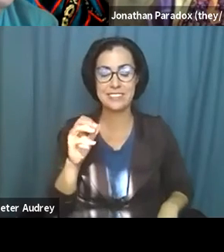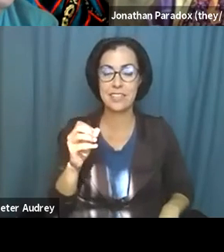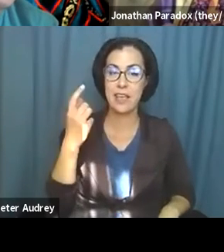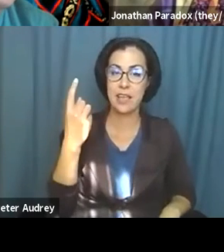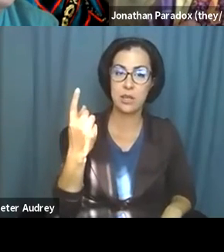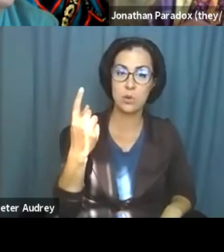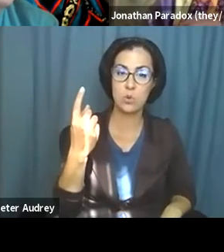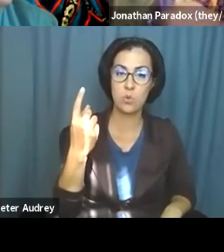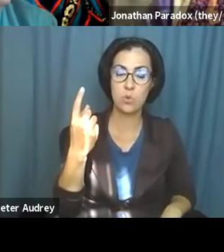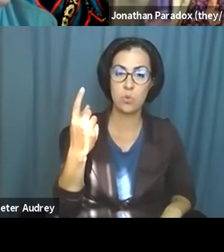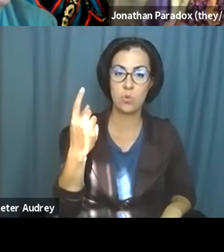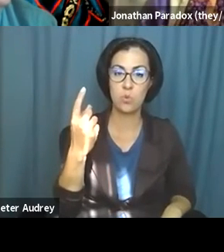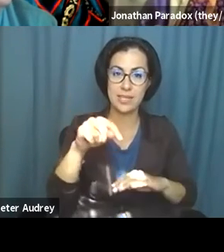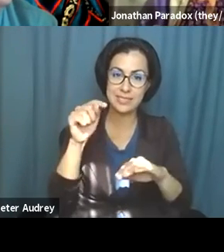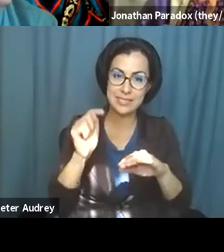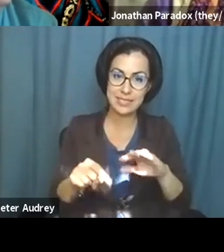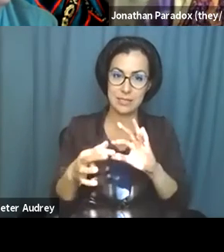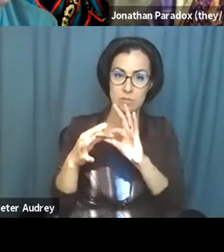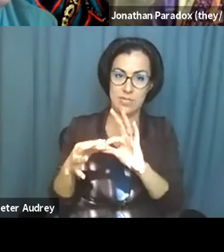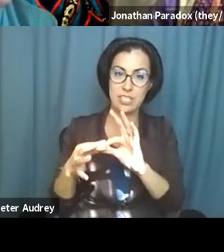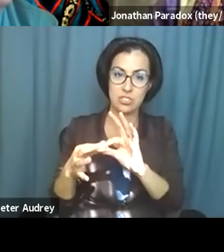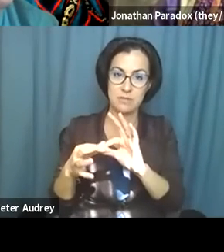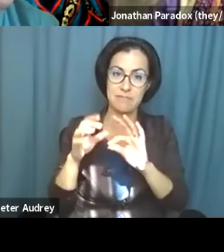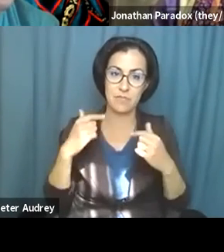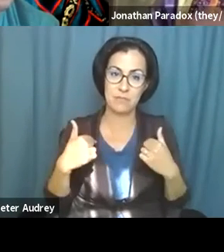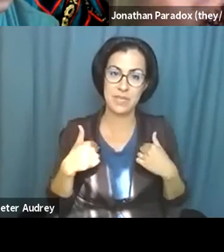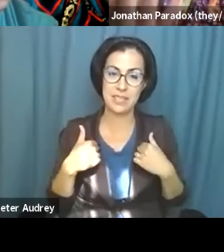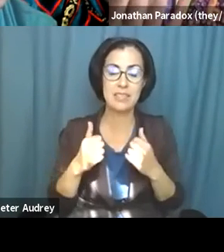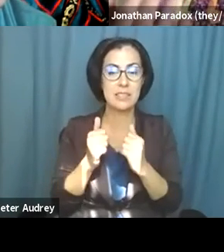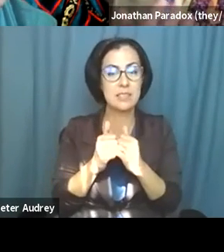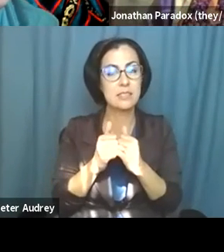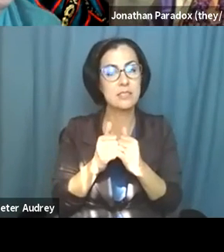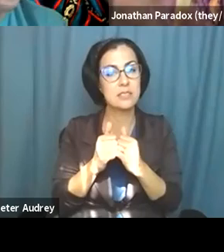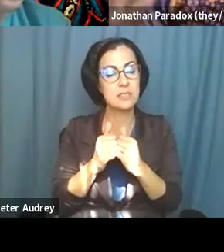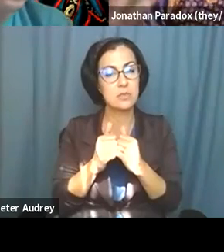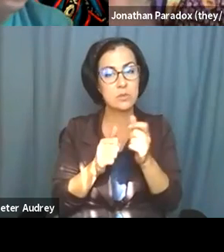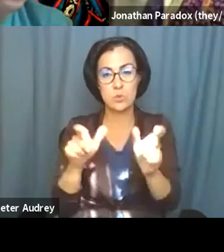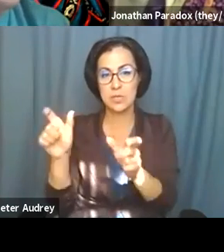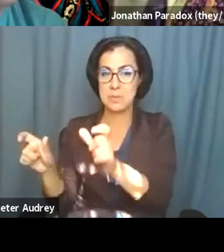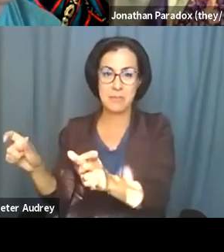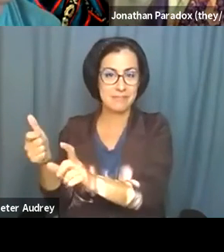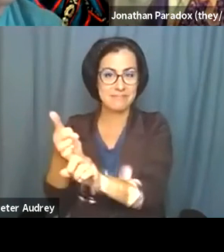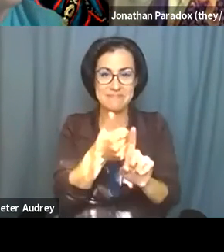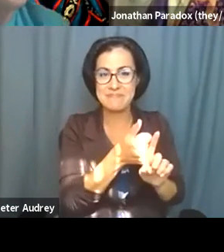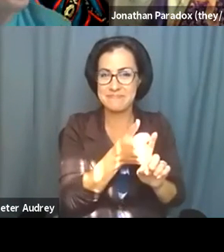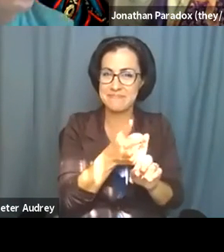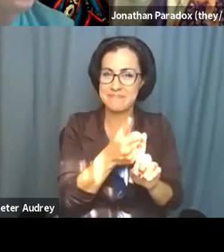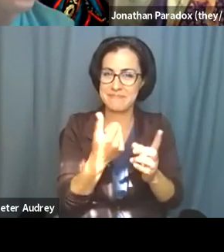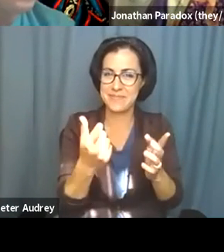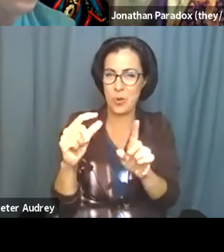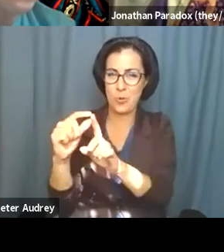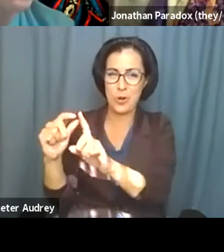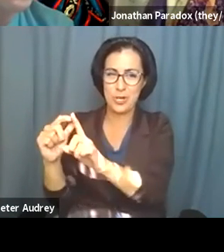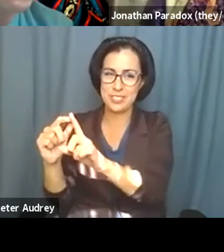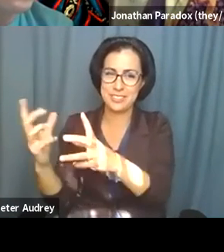the, um, deep relationships I have is with the, the people who, who are words. Um, and so, uh,